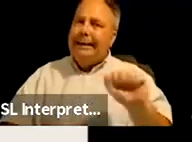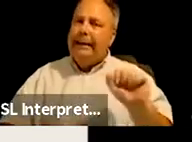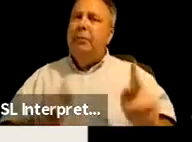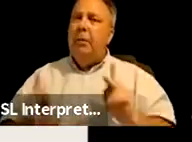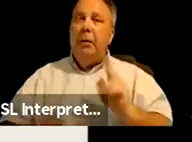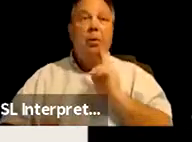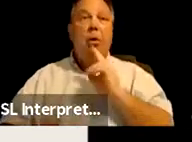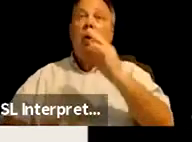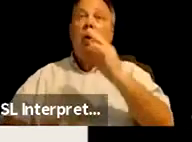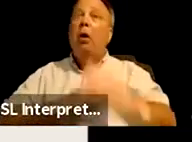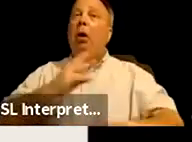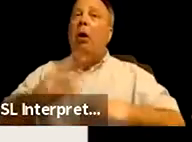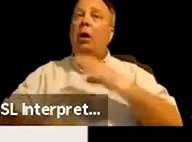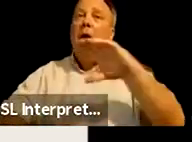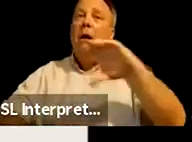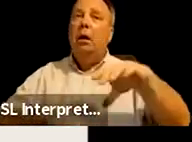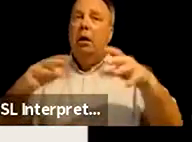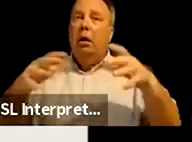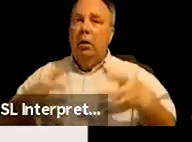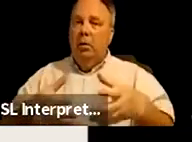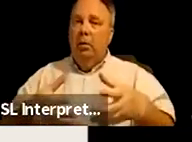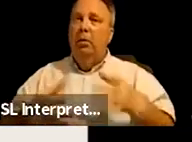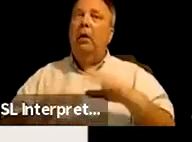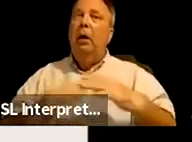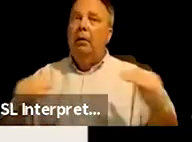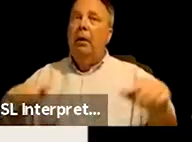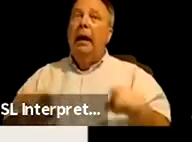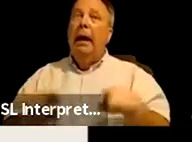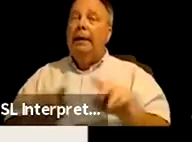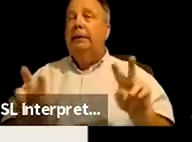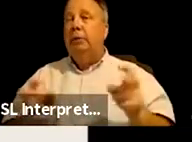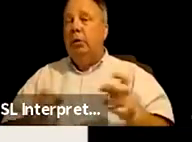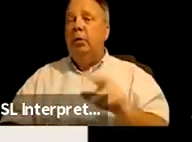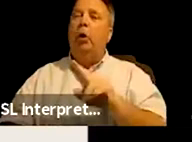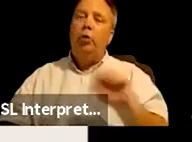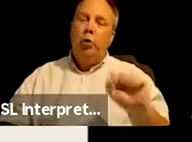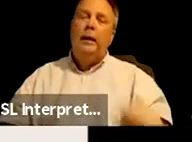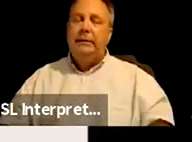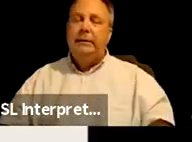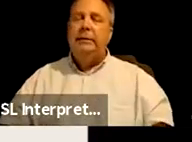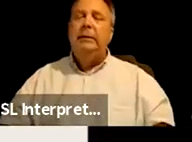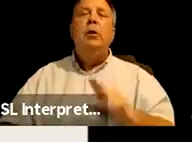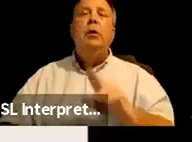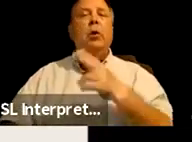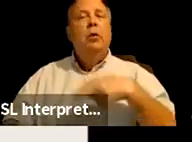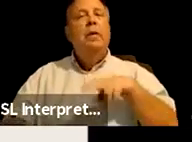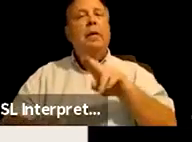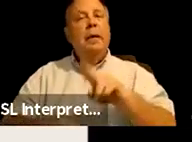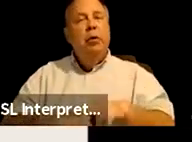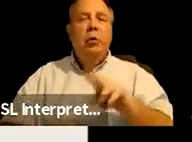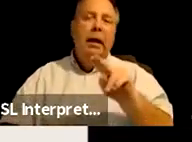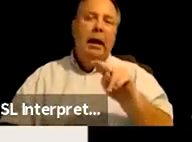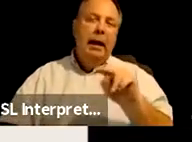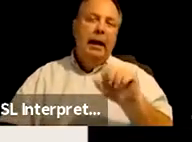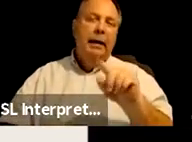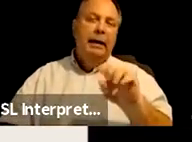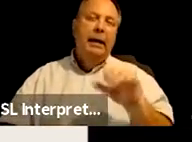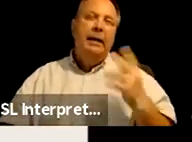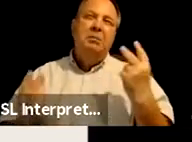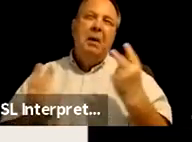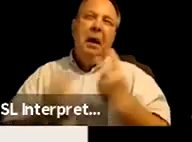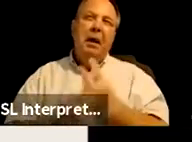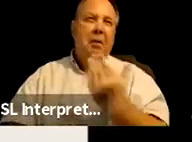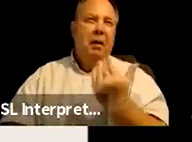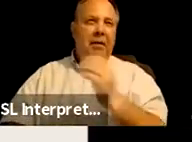on a global level and in the so-called US. So the United Nations estimates that 15%